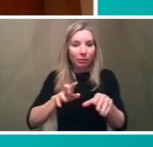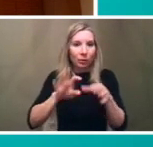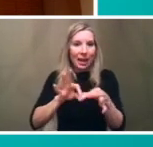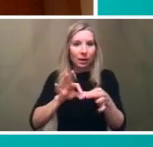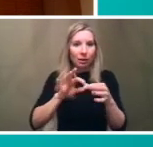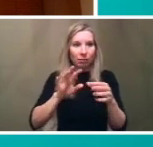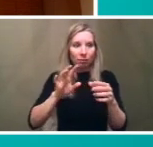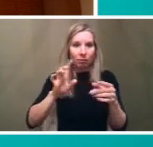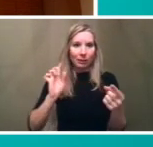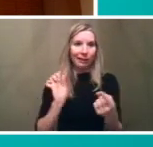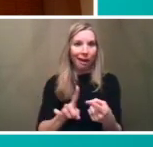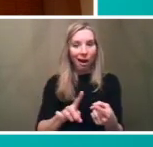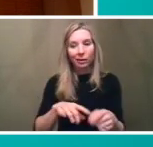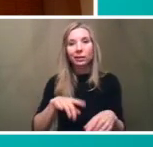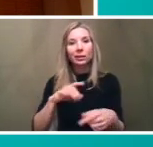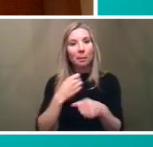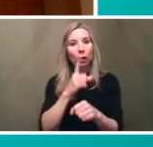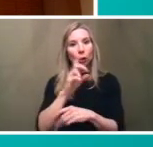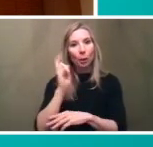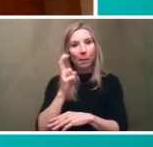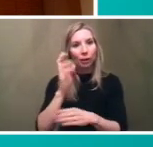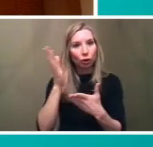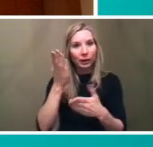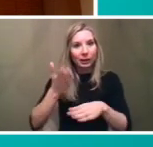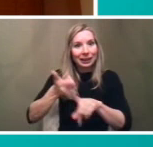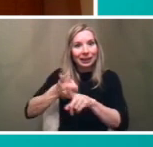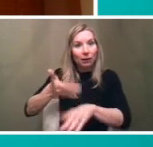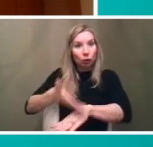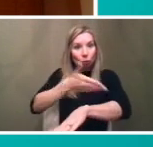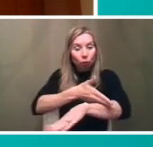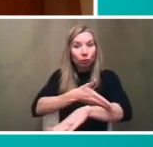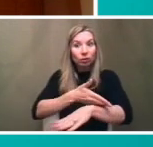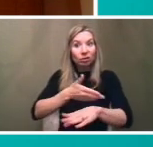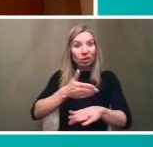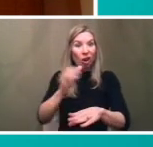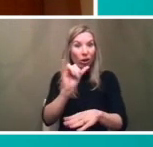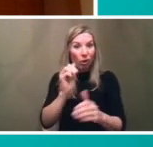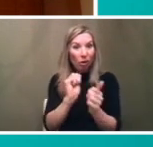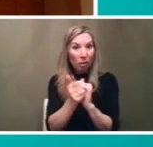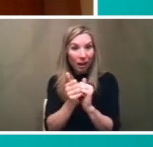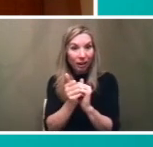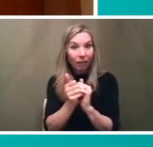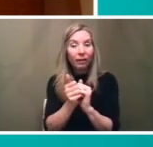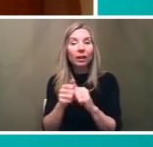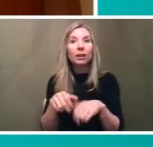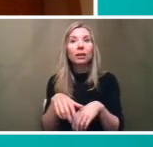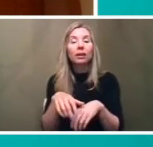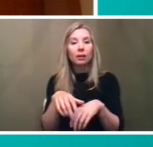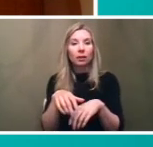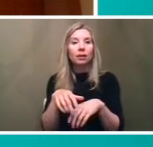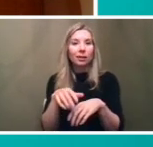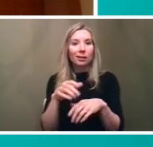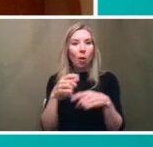less traffic to ensure bus service is improved and competitive when as commute related travel returns